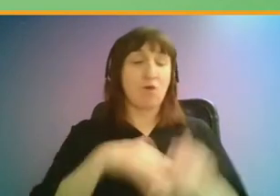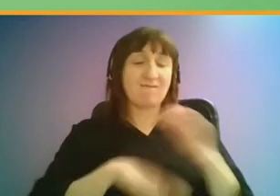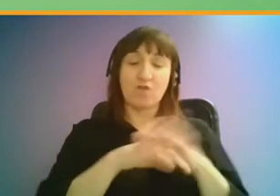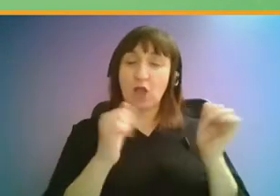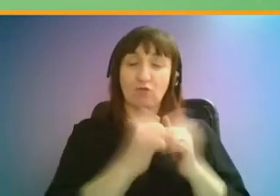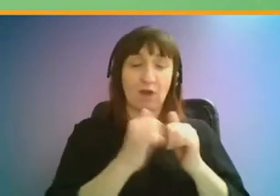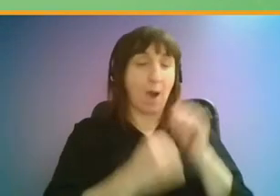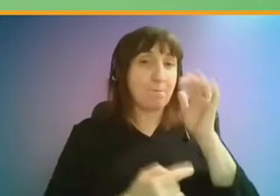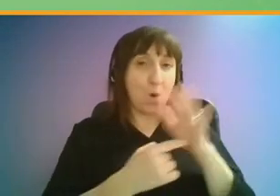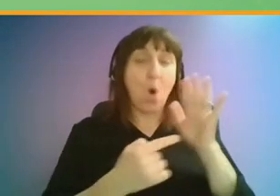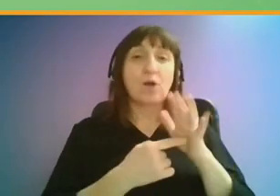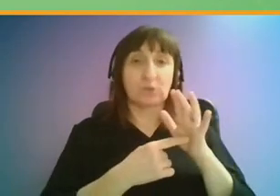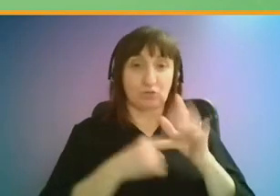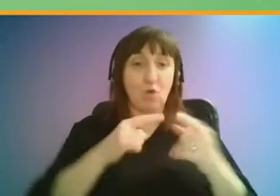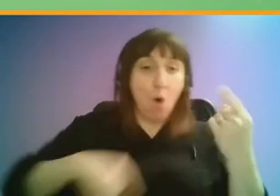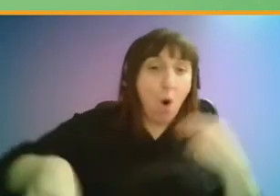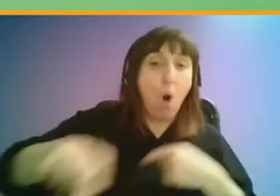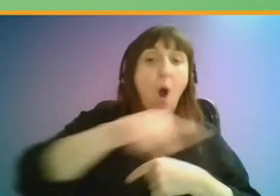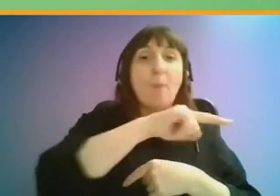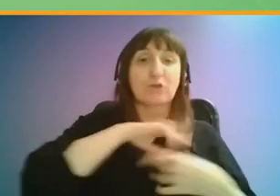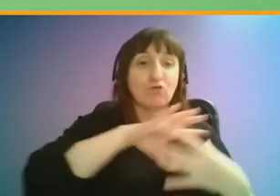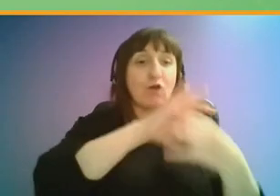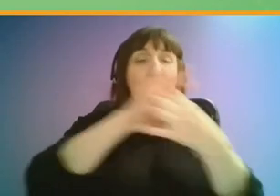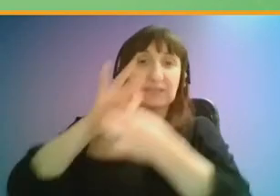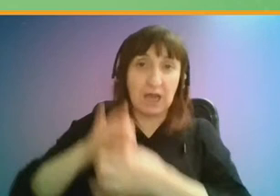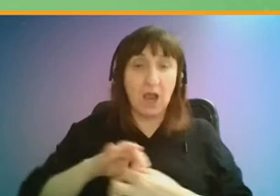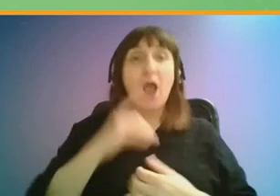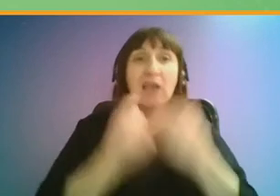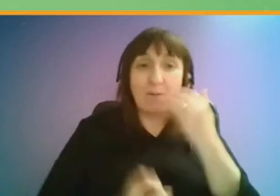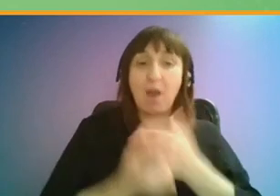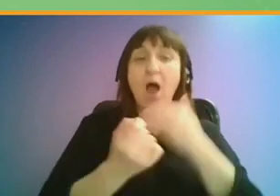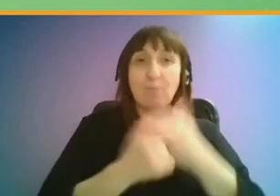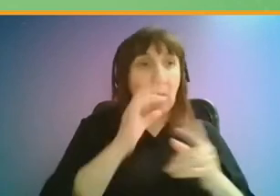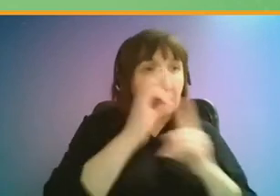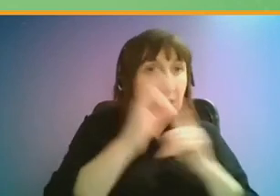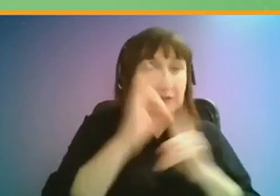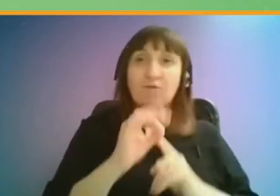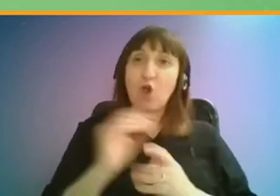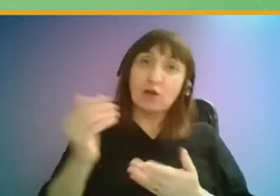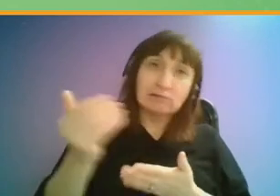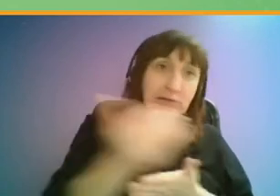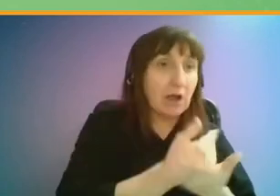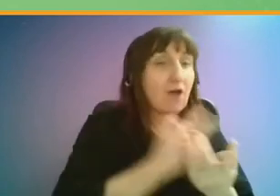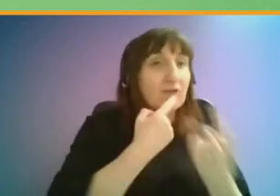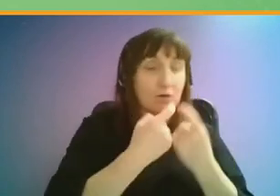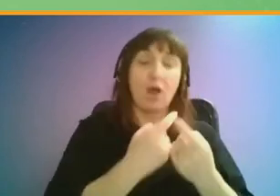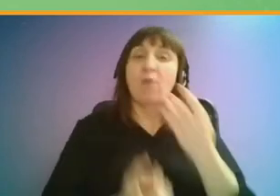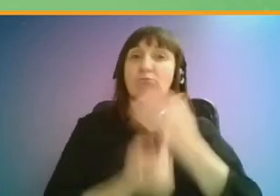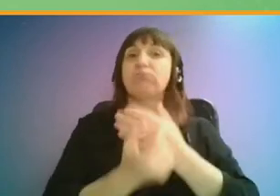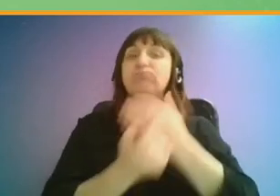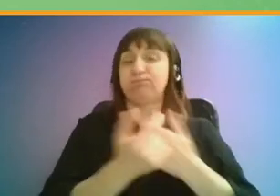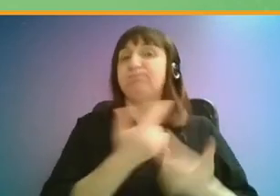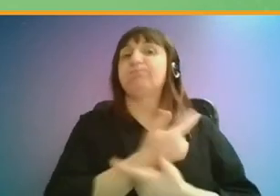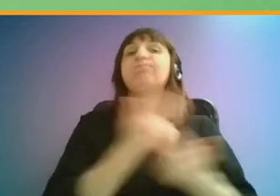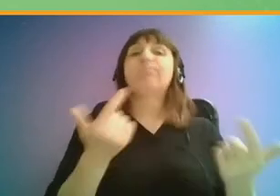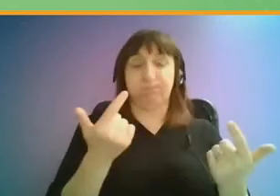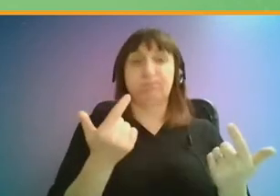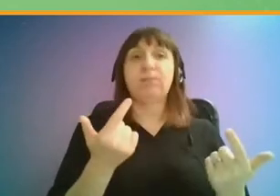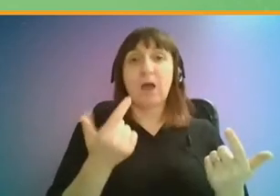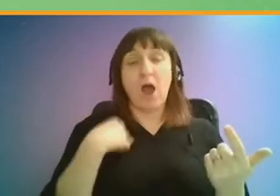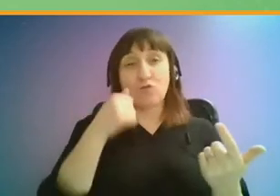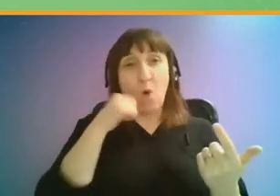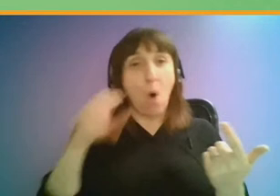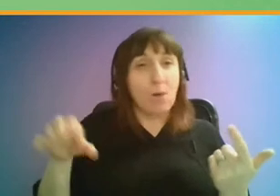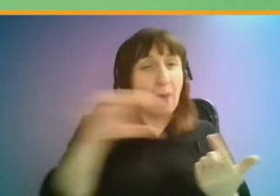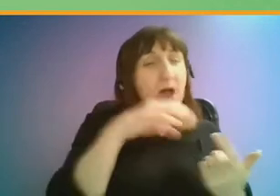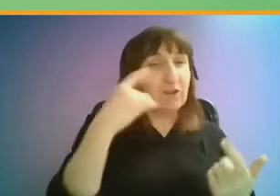the importance of having those routes. It did come up a lot of times in our interviews and the survey responses we got, I mean, in all parts